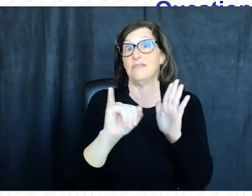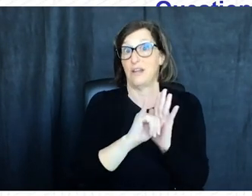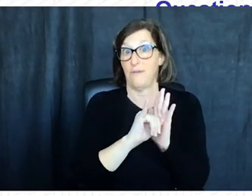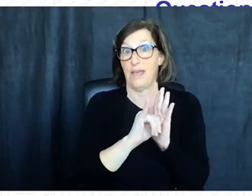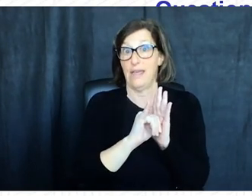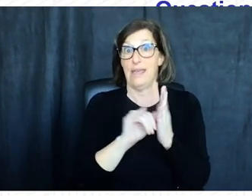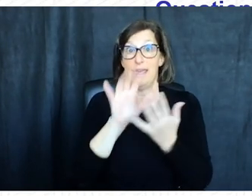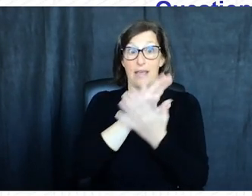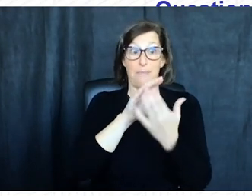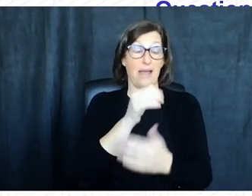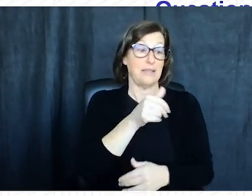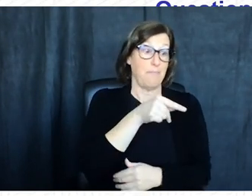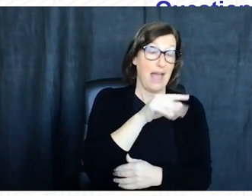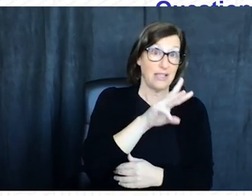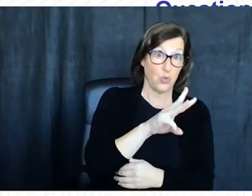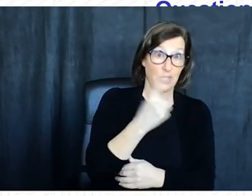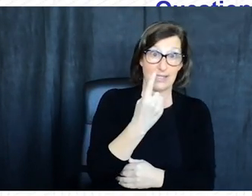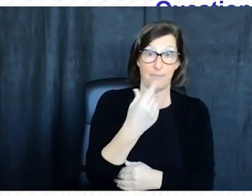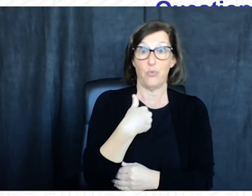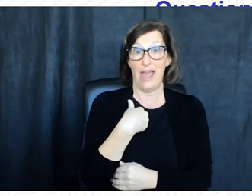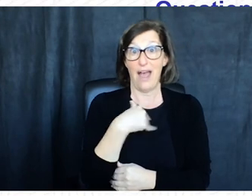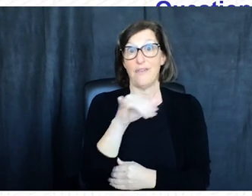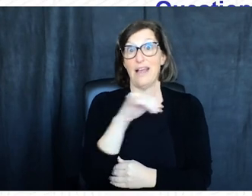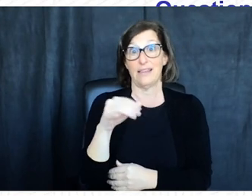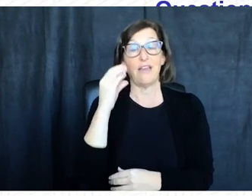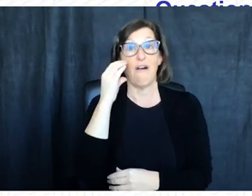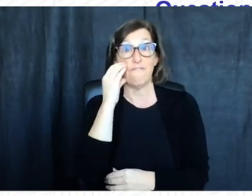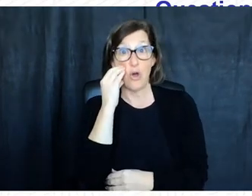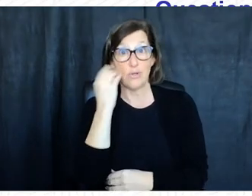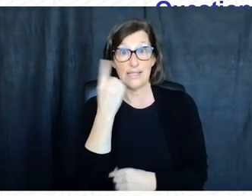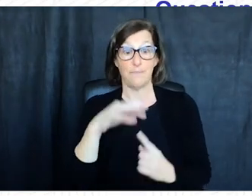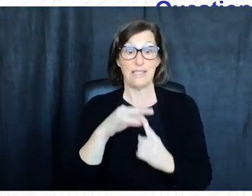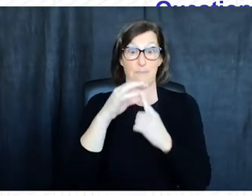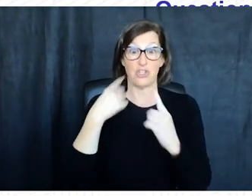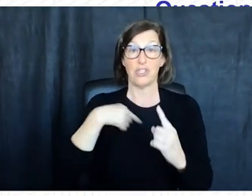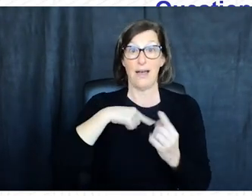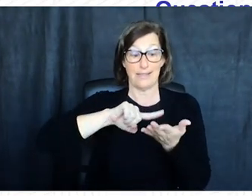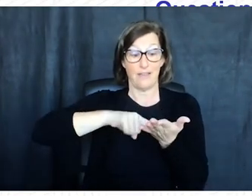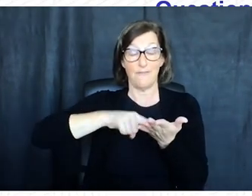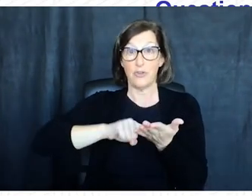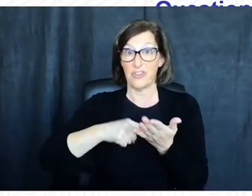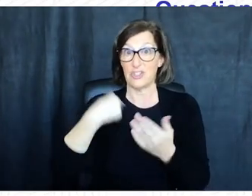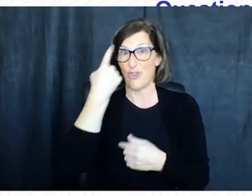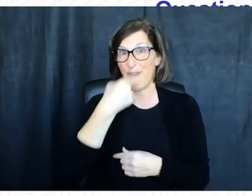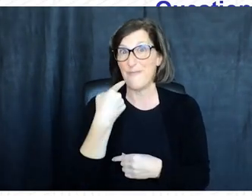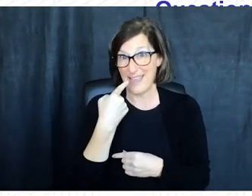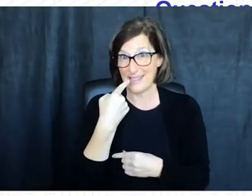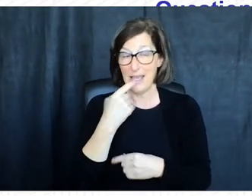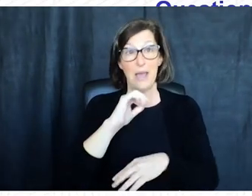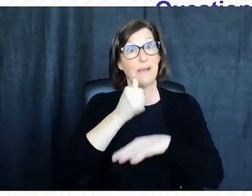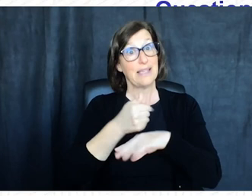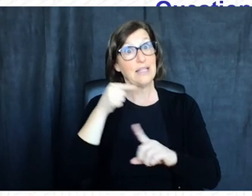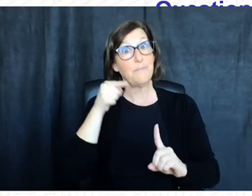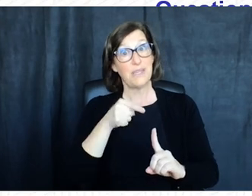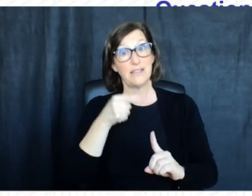combines something we know like a password something we have like a smartphone and something unique to us like a fingerprint or facial recognition